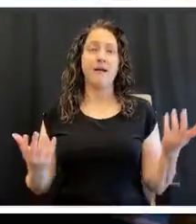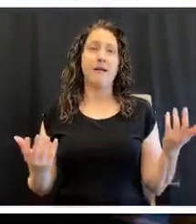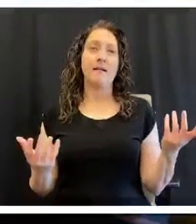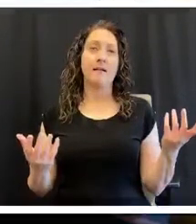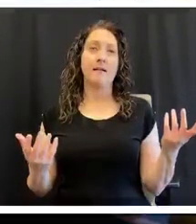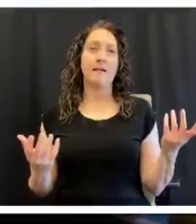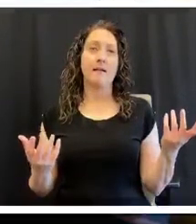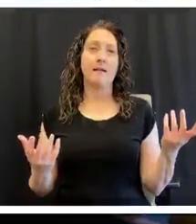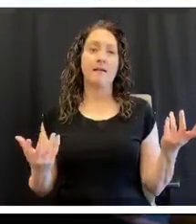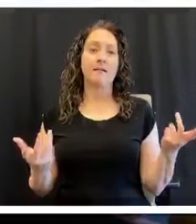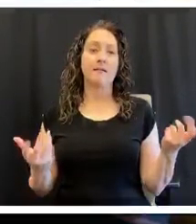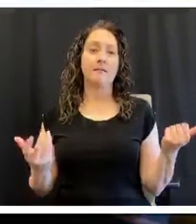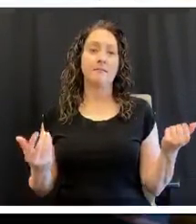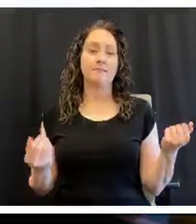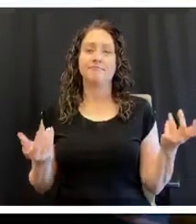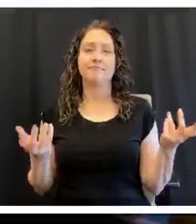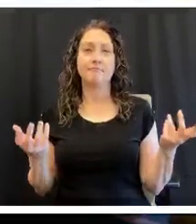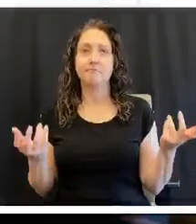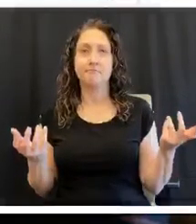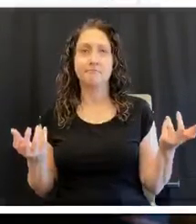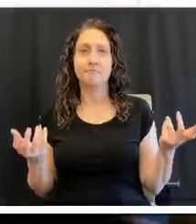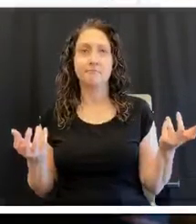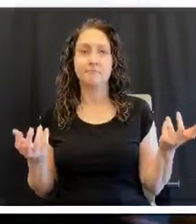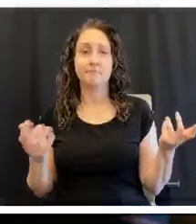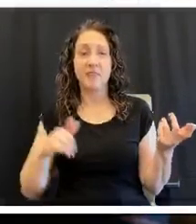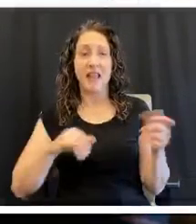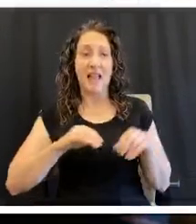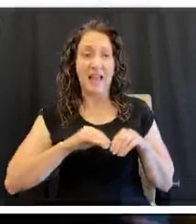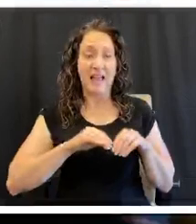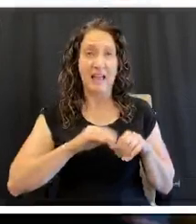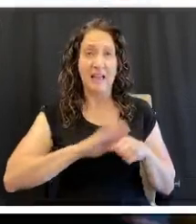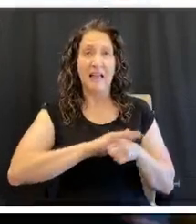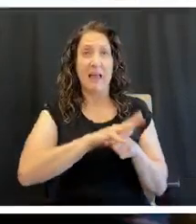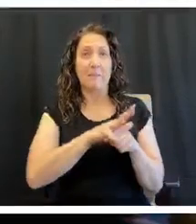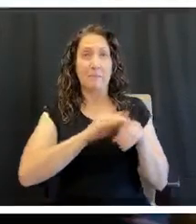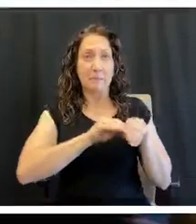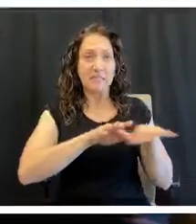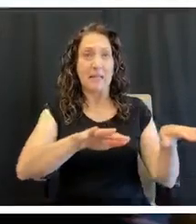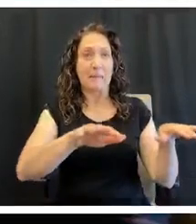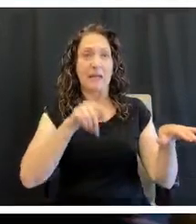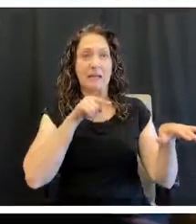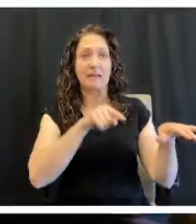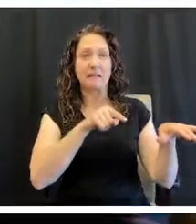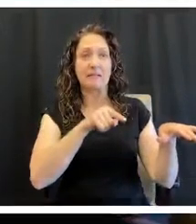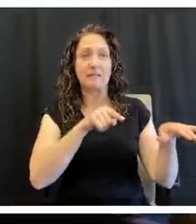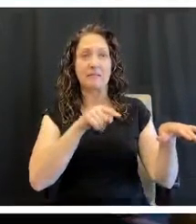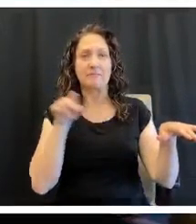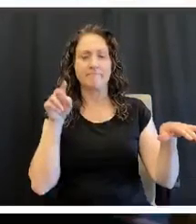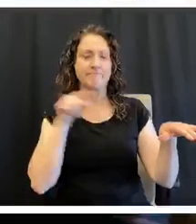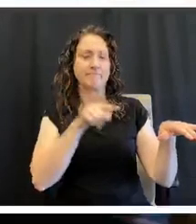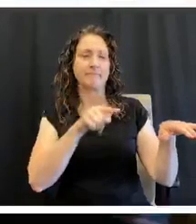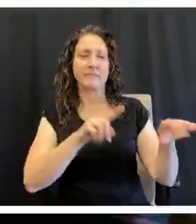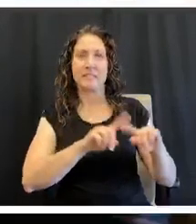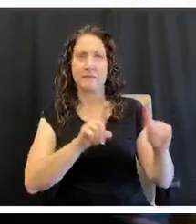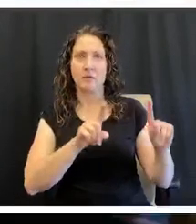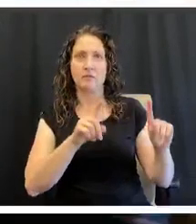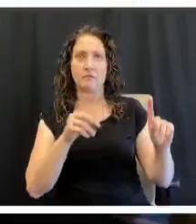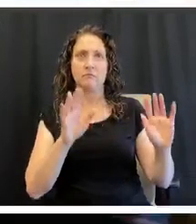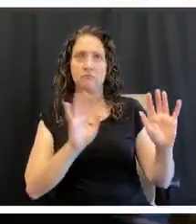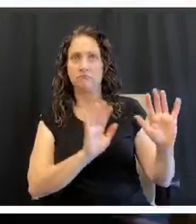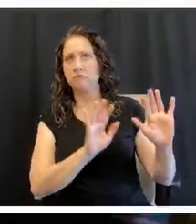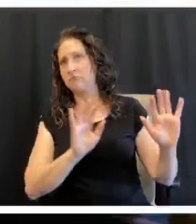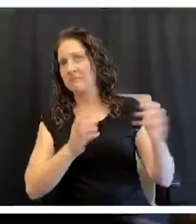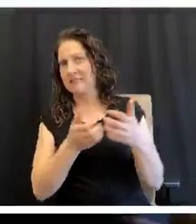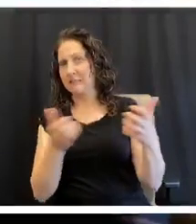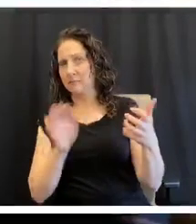everyone look at the epidemic as a whole different situation. You know, we're trying to get things back to normal